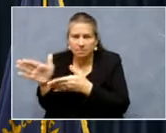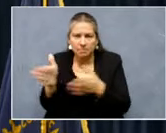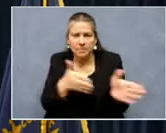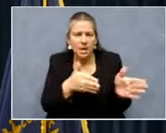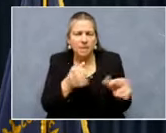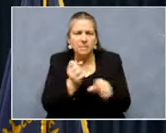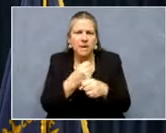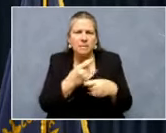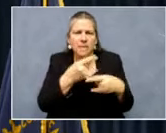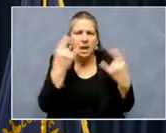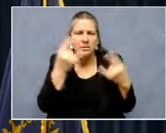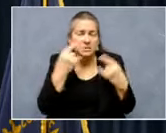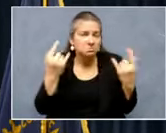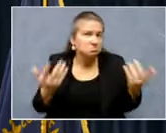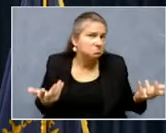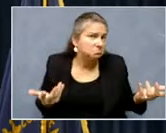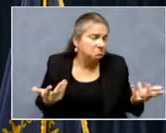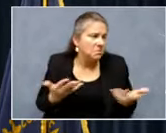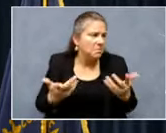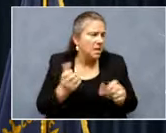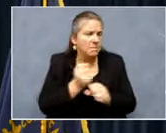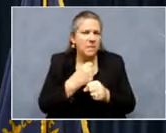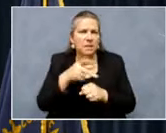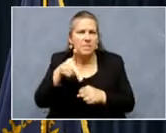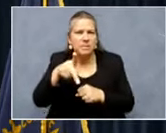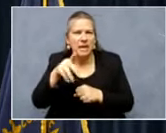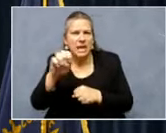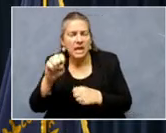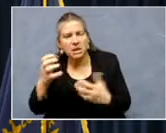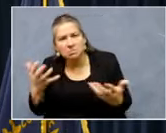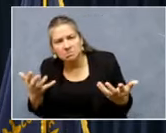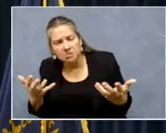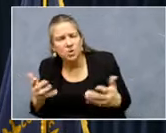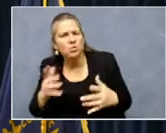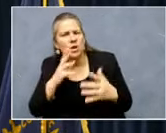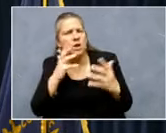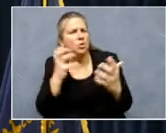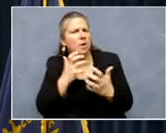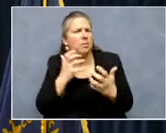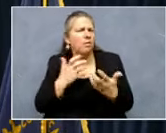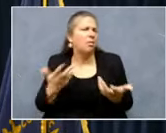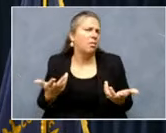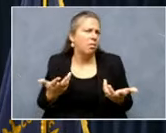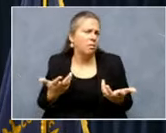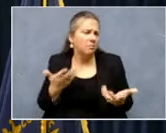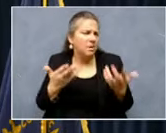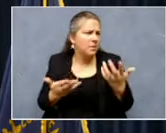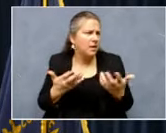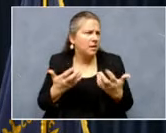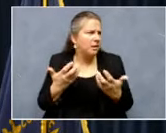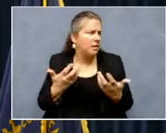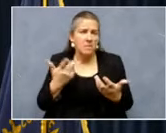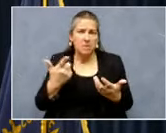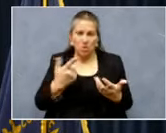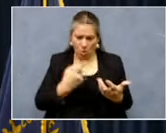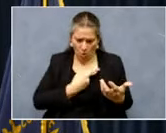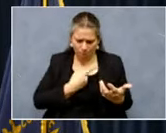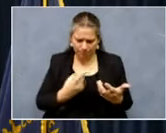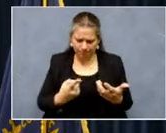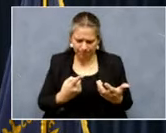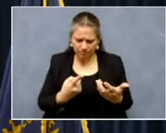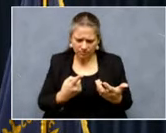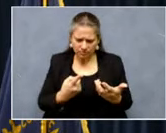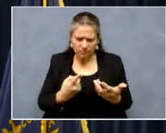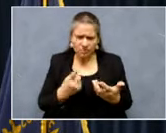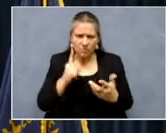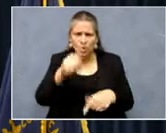or other forms of PPE. And that's really incredible. It could have been at the tough moments where you were the only person on the road, go into a